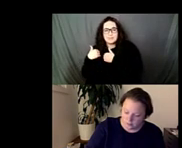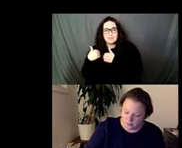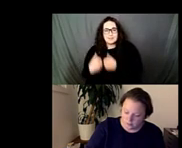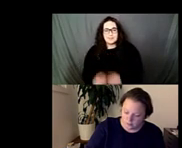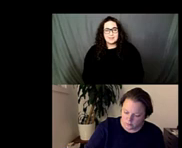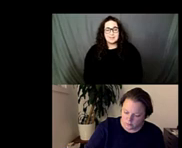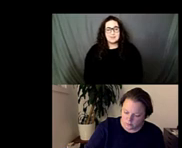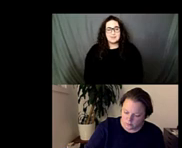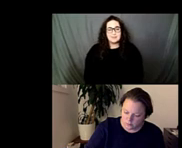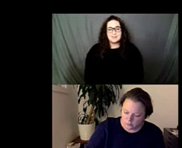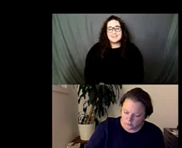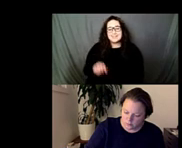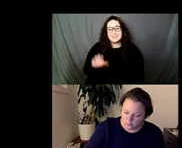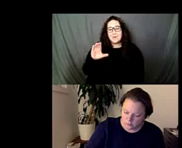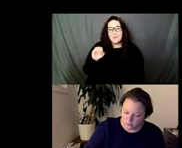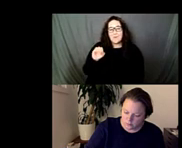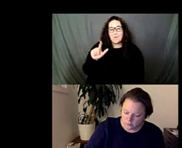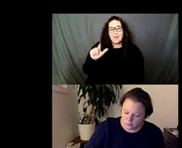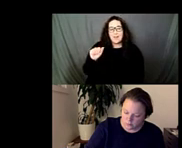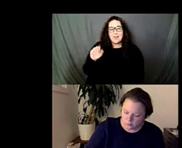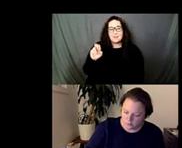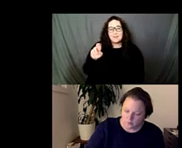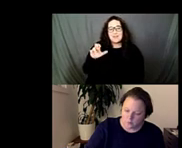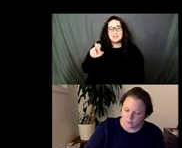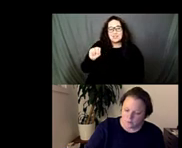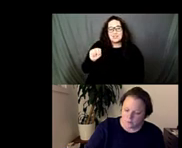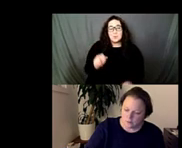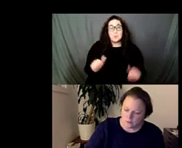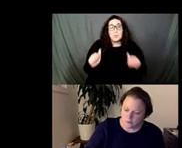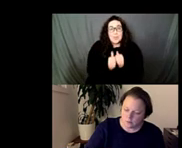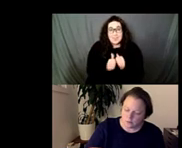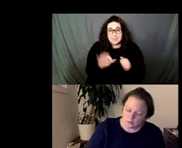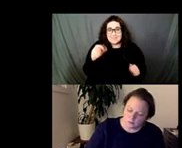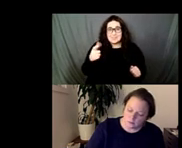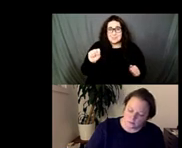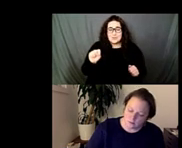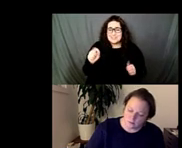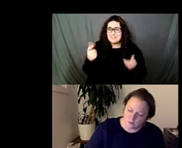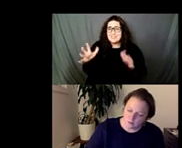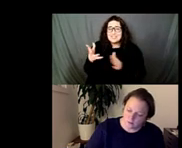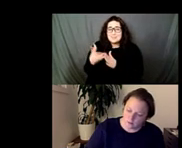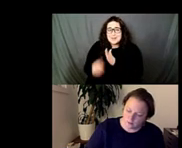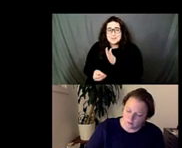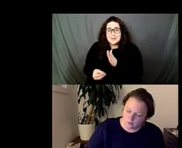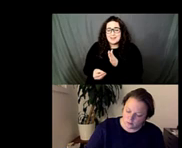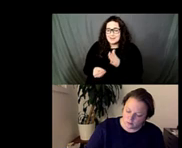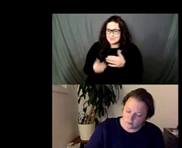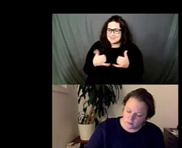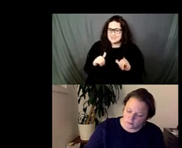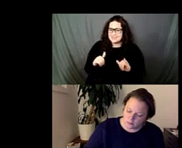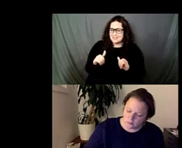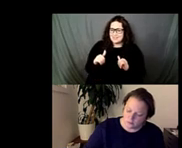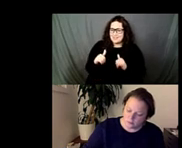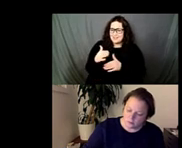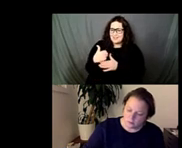a collaboration even after felix's death um that uh that is a privilege to kind be a part of